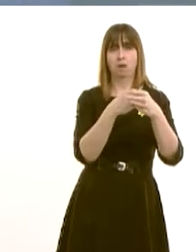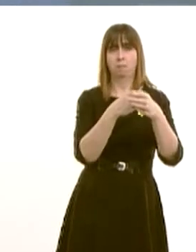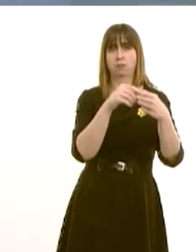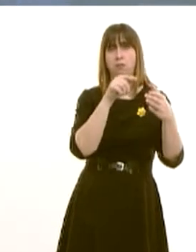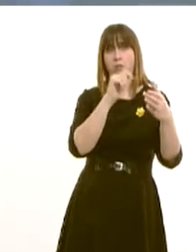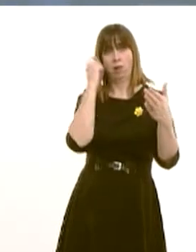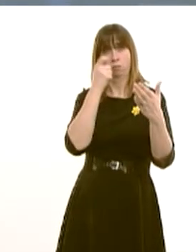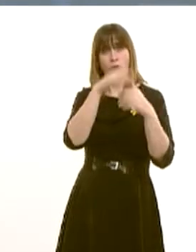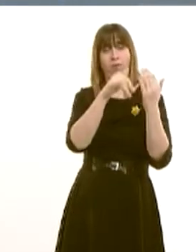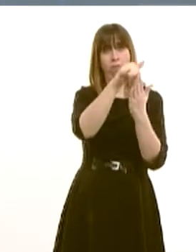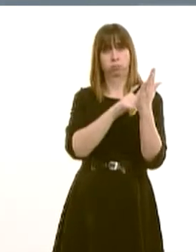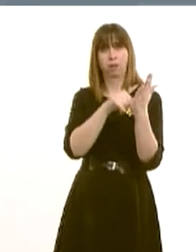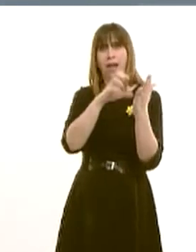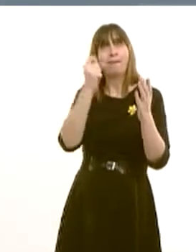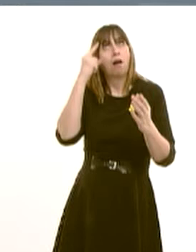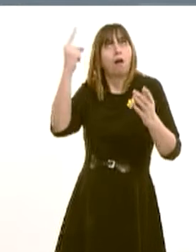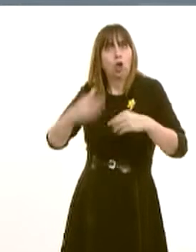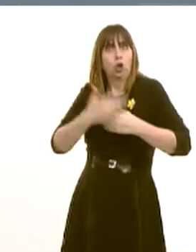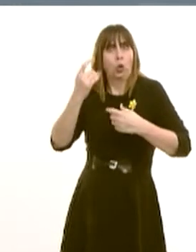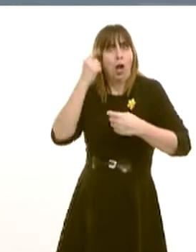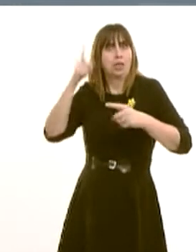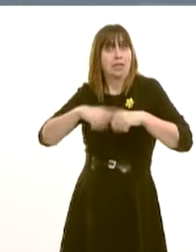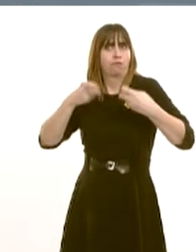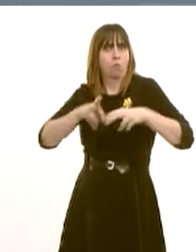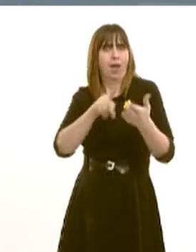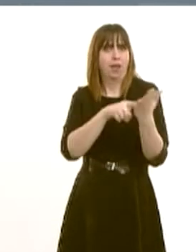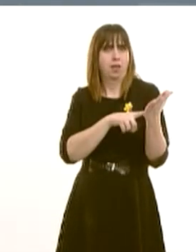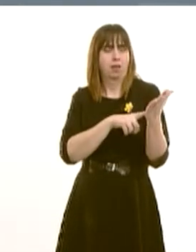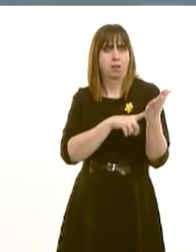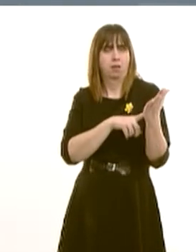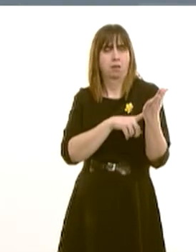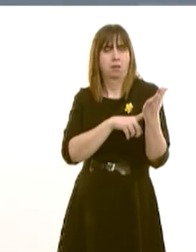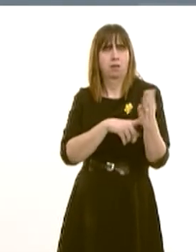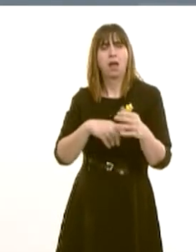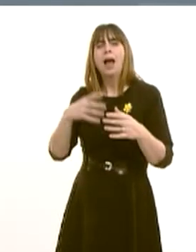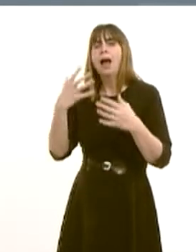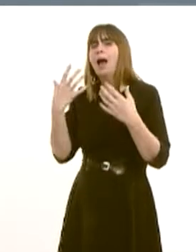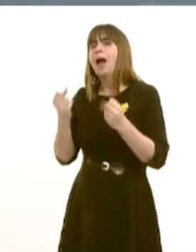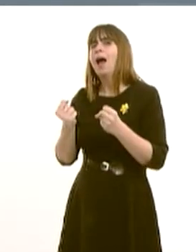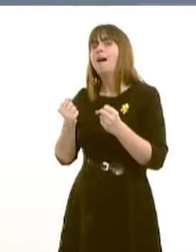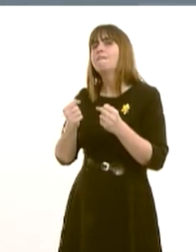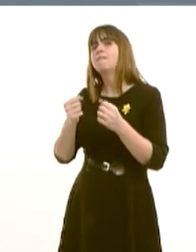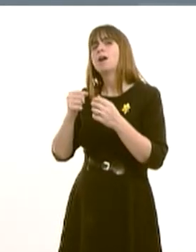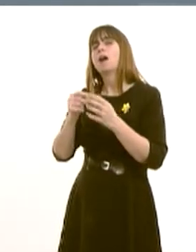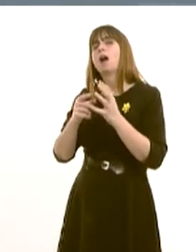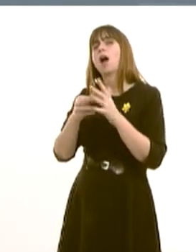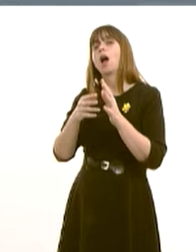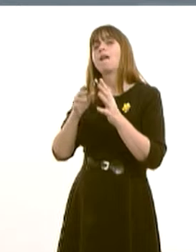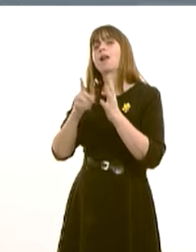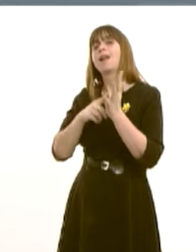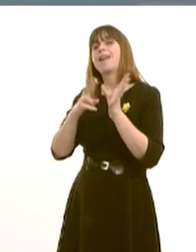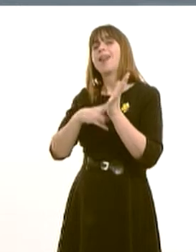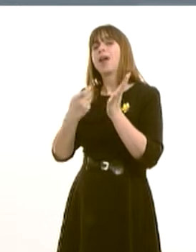thinking on floods in Wales. But the work to rethink and remap the drainage systems in the upland forest around Llan Roost